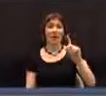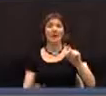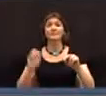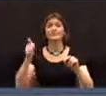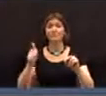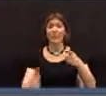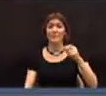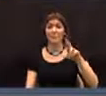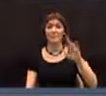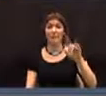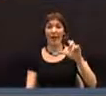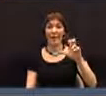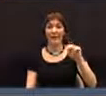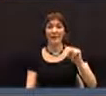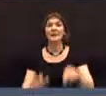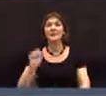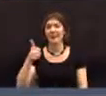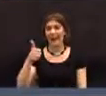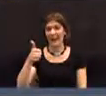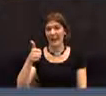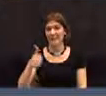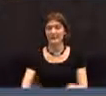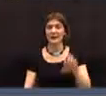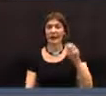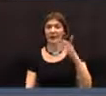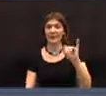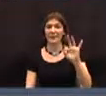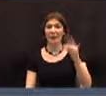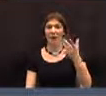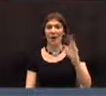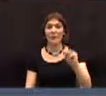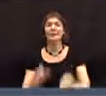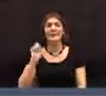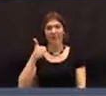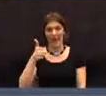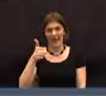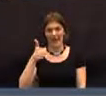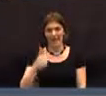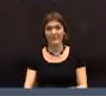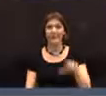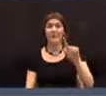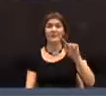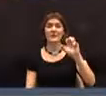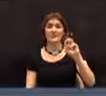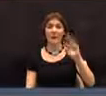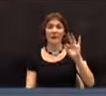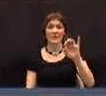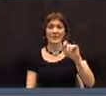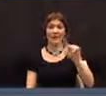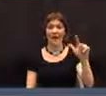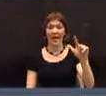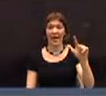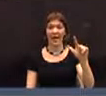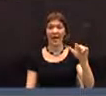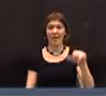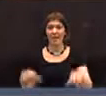Peter Thallion. Yay. Anthony Farnham. Yay. Thomas Fennell. No.